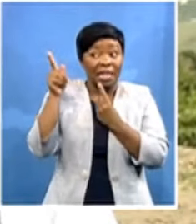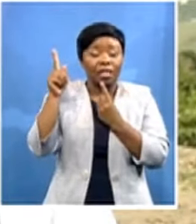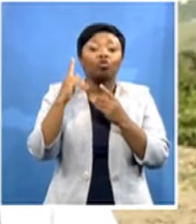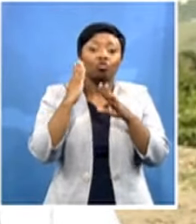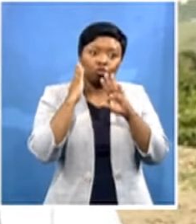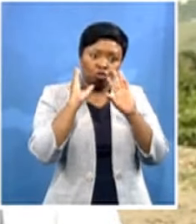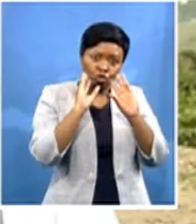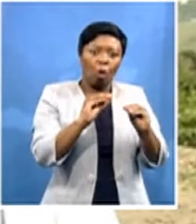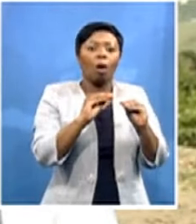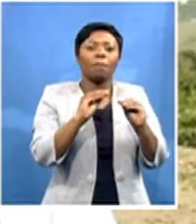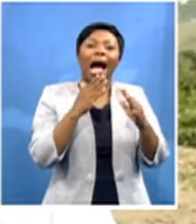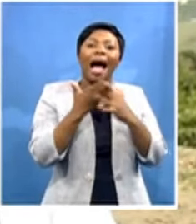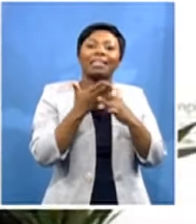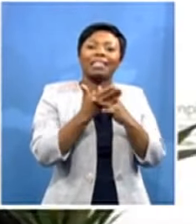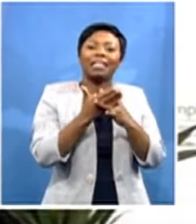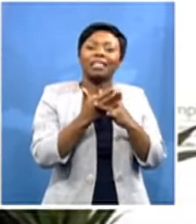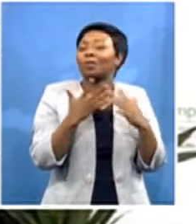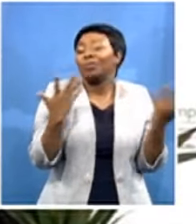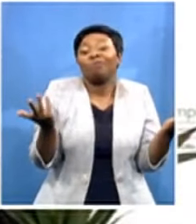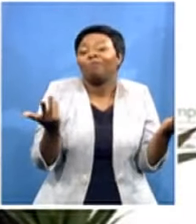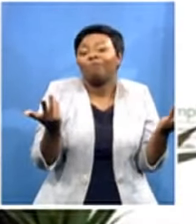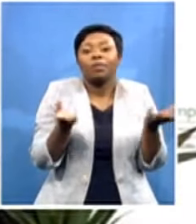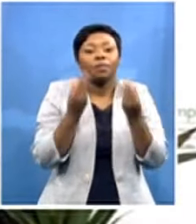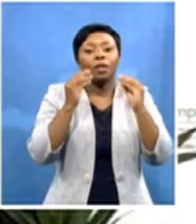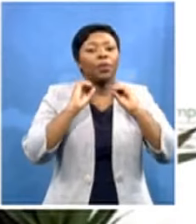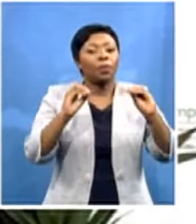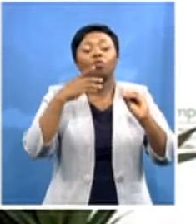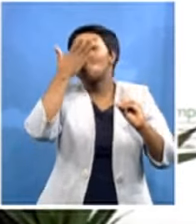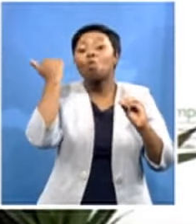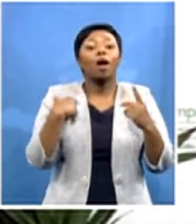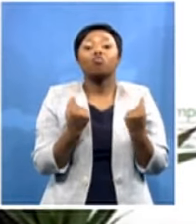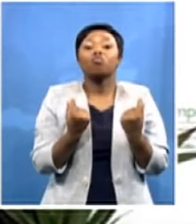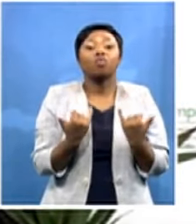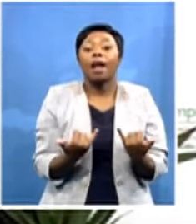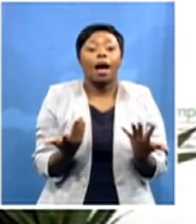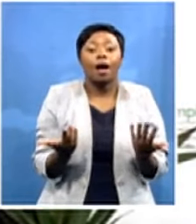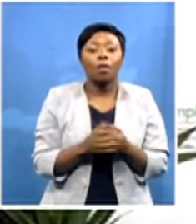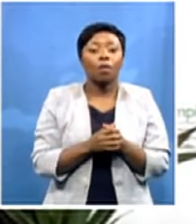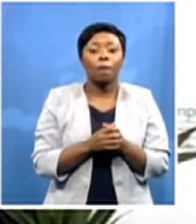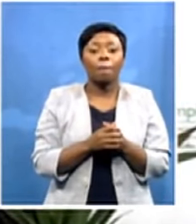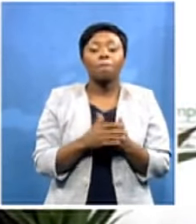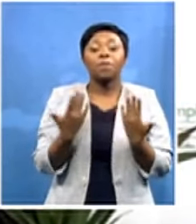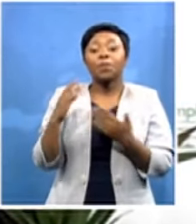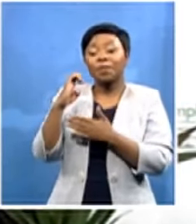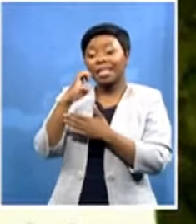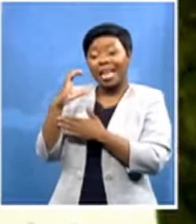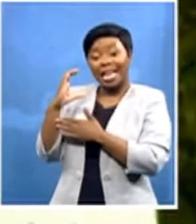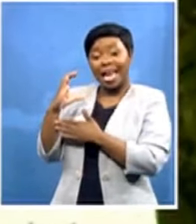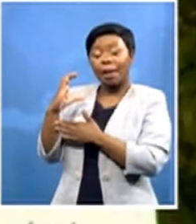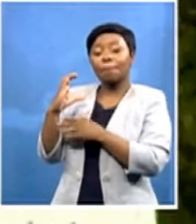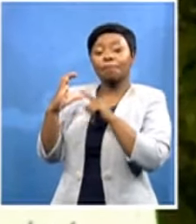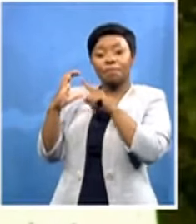in deep pain. So we don't know what to do now. Eastern Cape's Environmental Affairs and Tourism MC Mlungisim Vogo